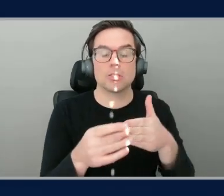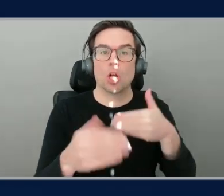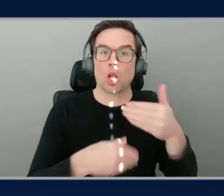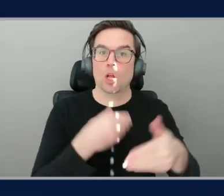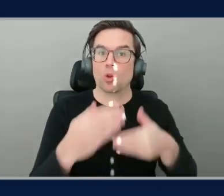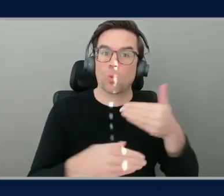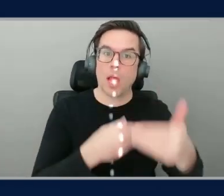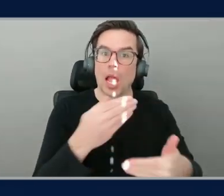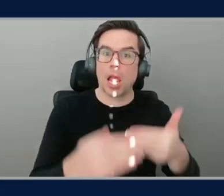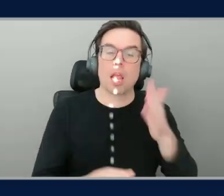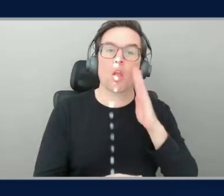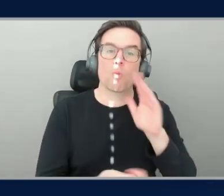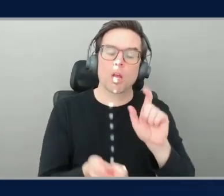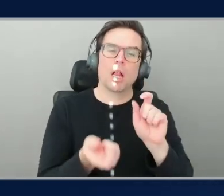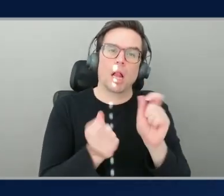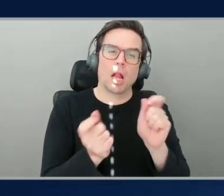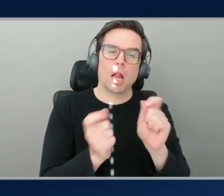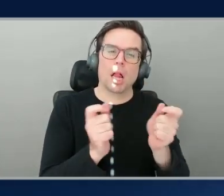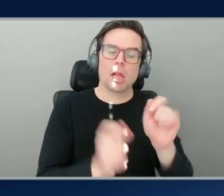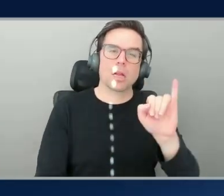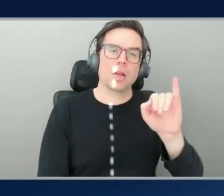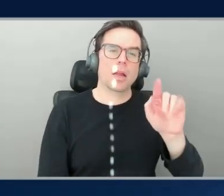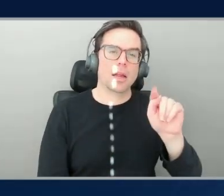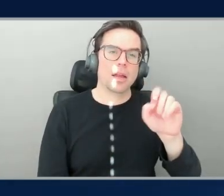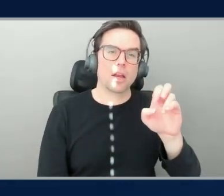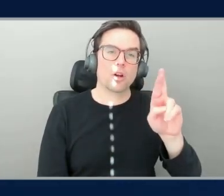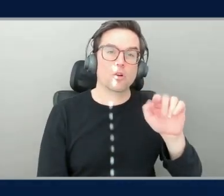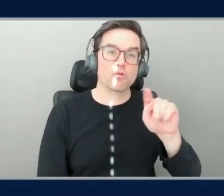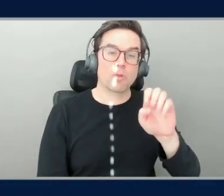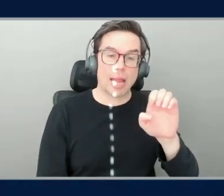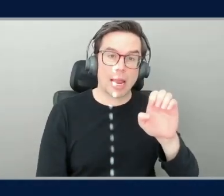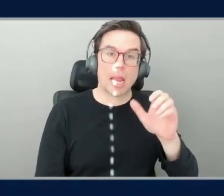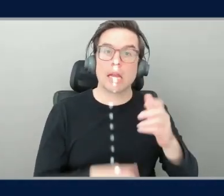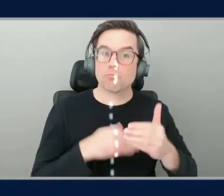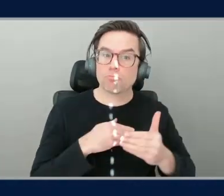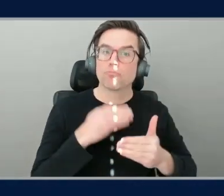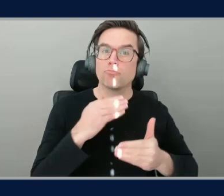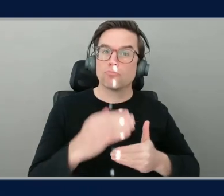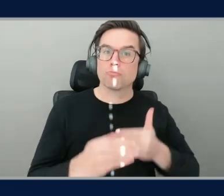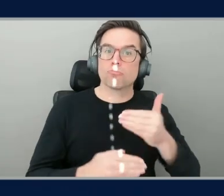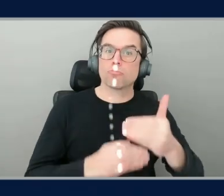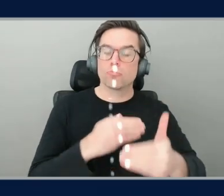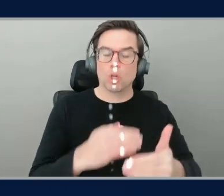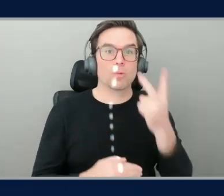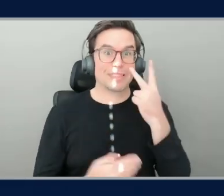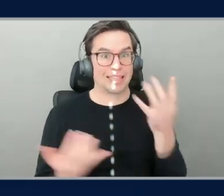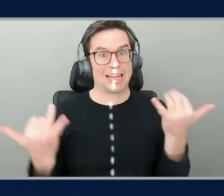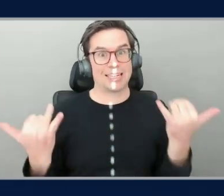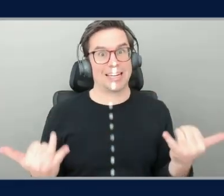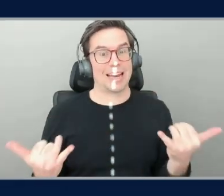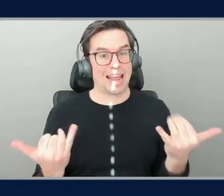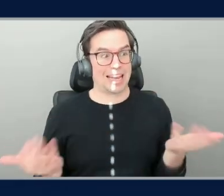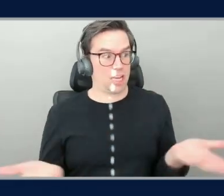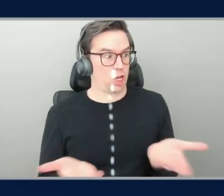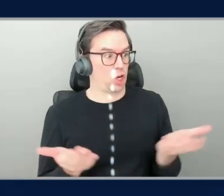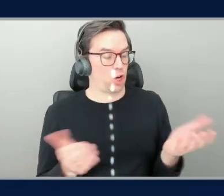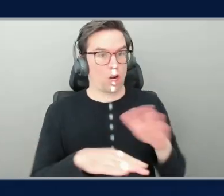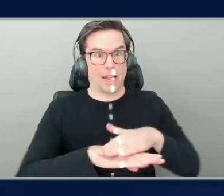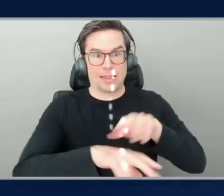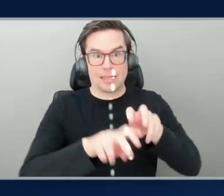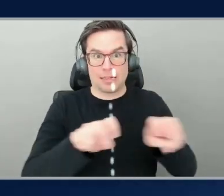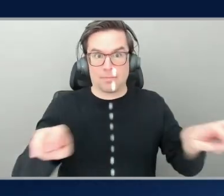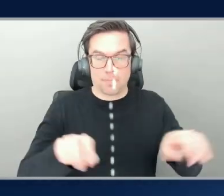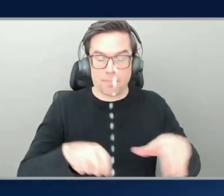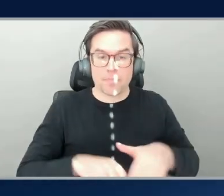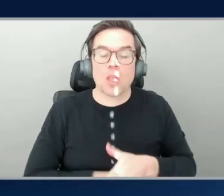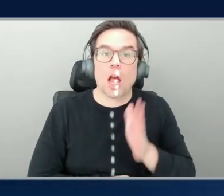great examples of that today, right from this very, very desk. And we'll go from that prompt to the code to something up and